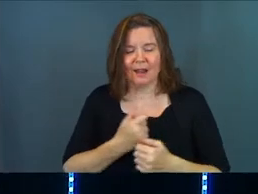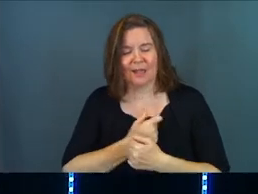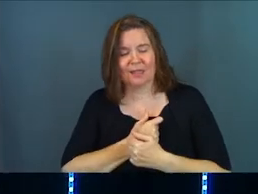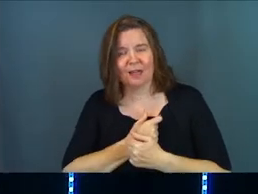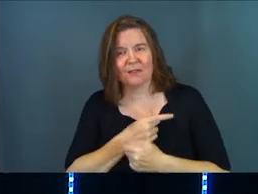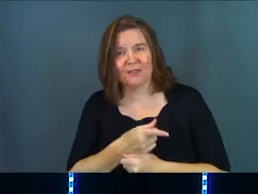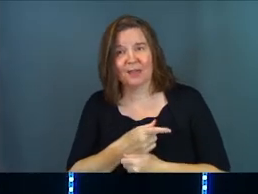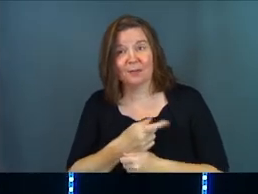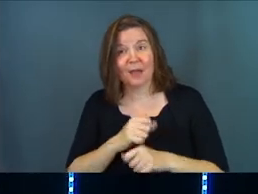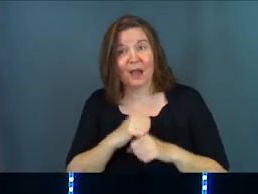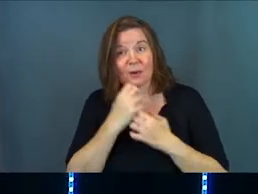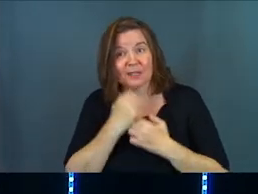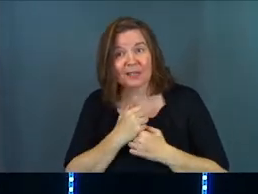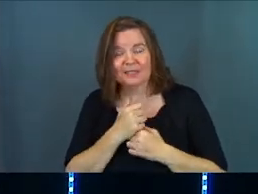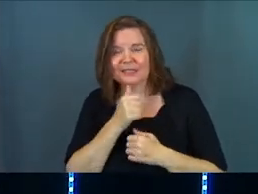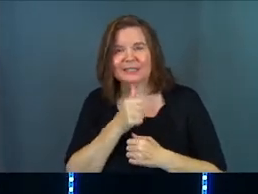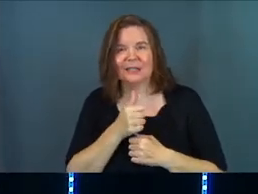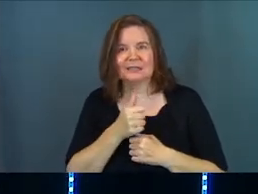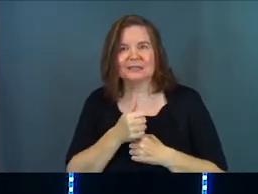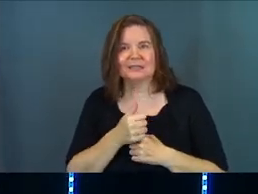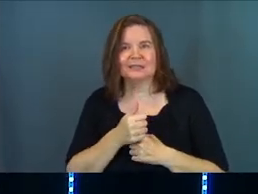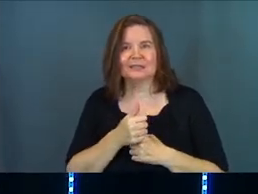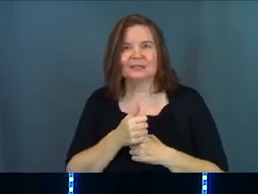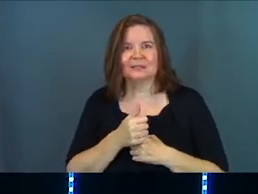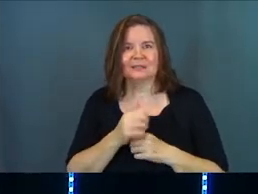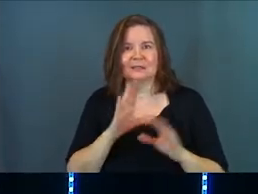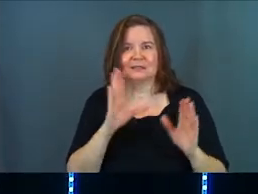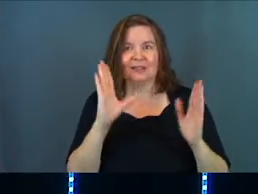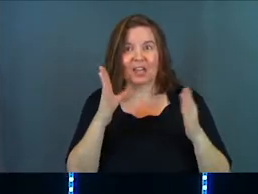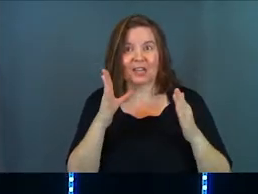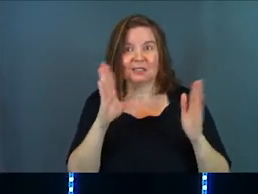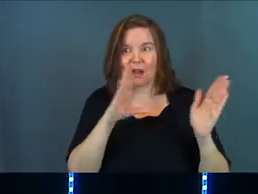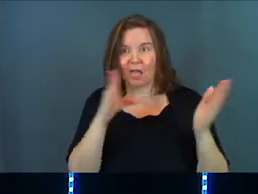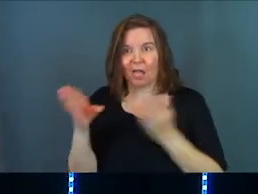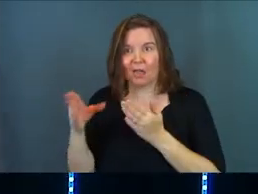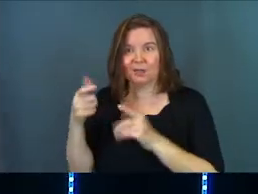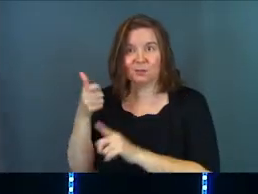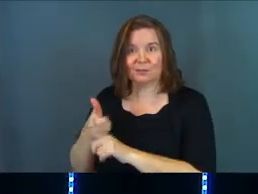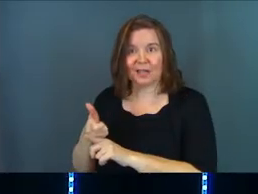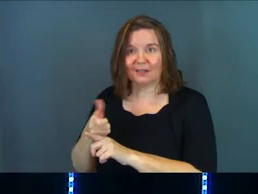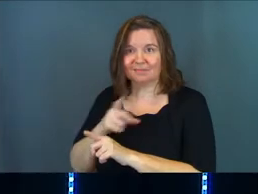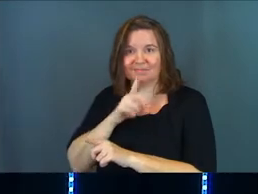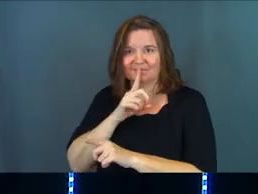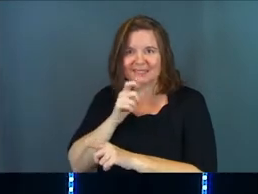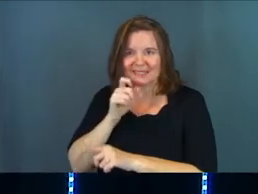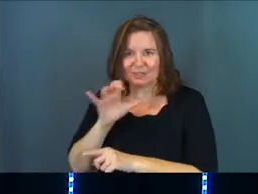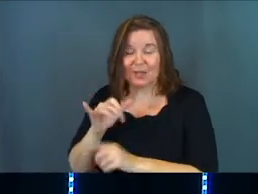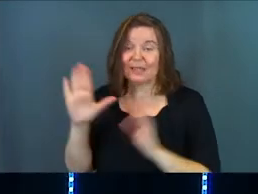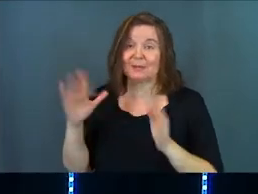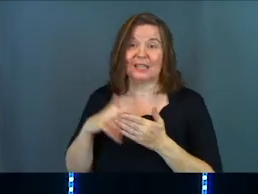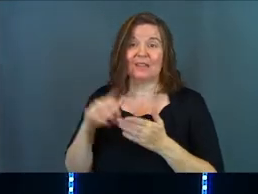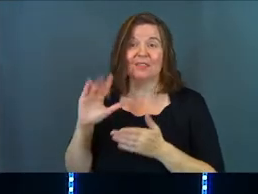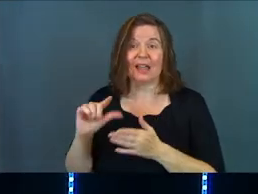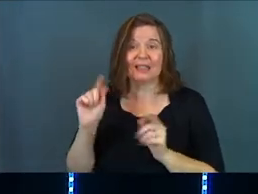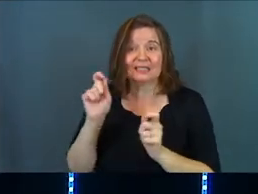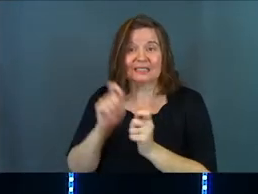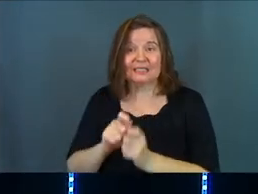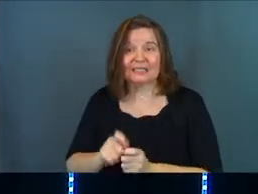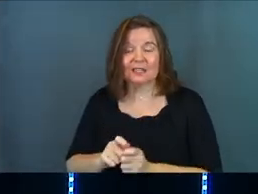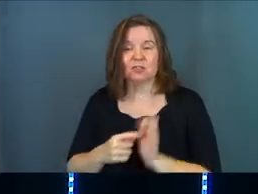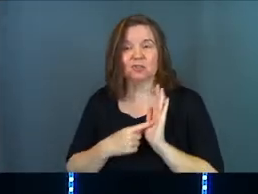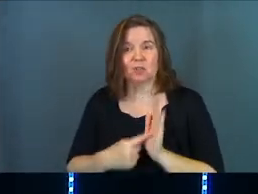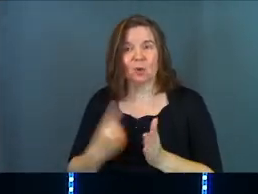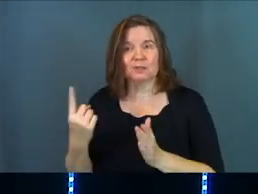them. And not only does he care for them, but he doesn't steal their attention. Do you notice that? It's amazing to me. Just even that little detail